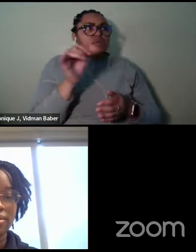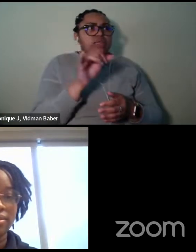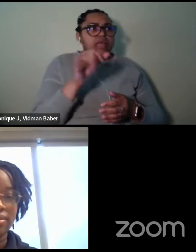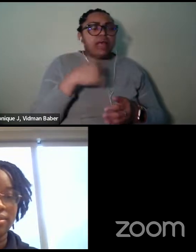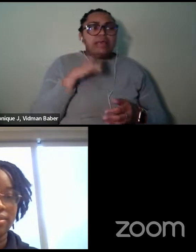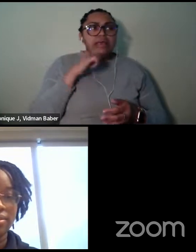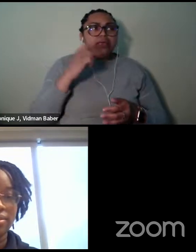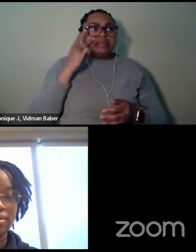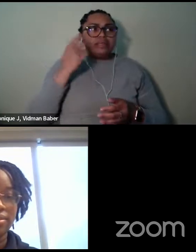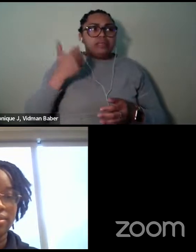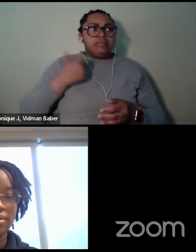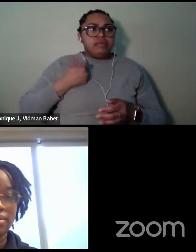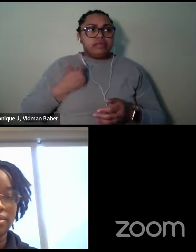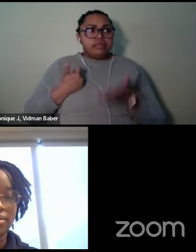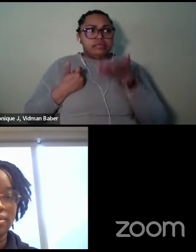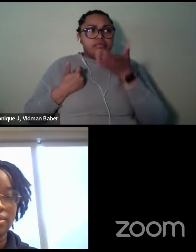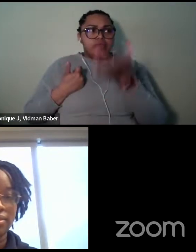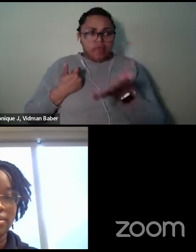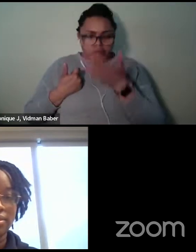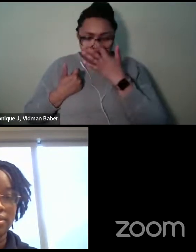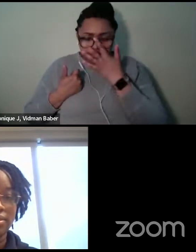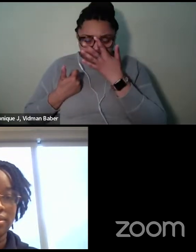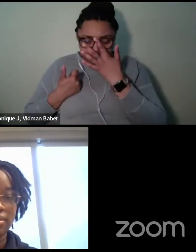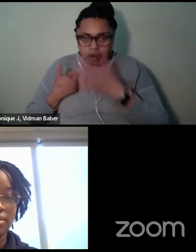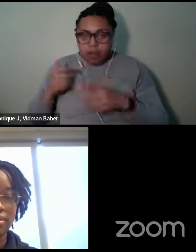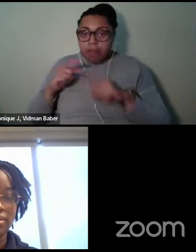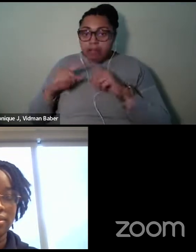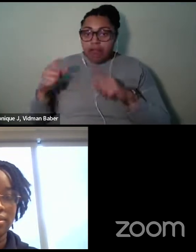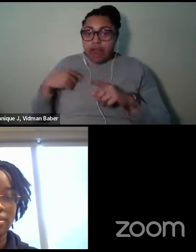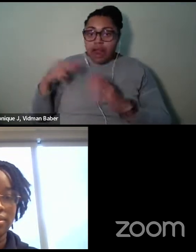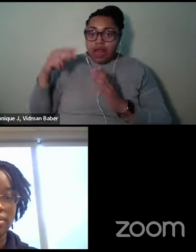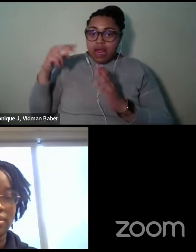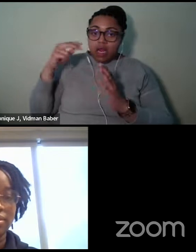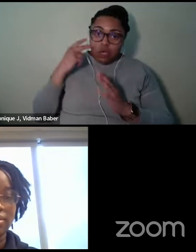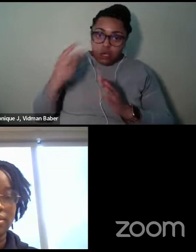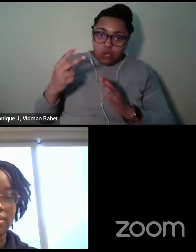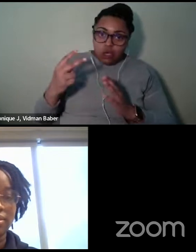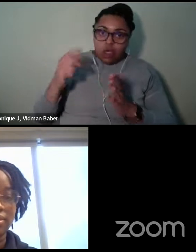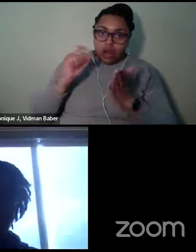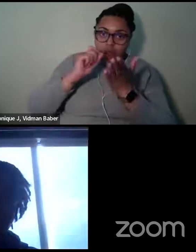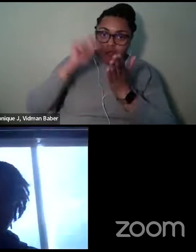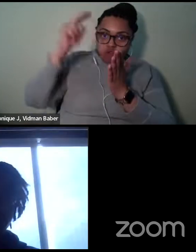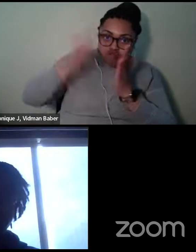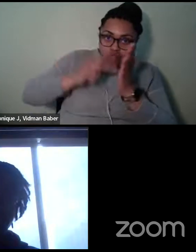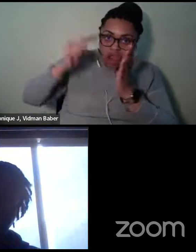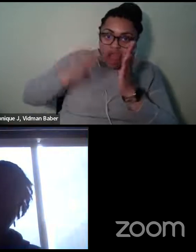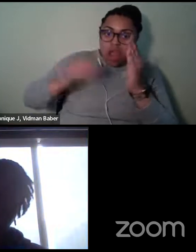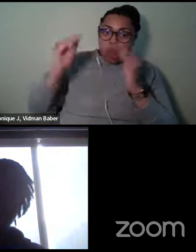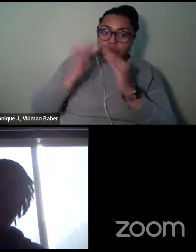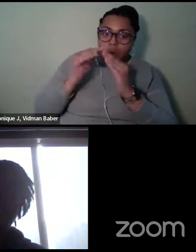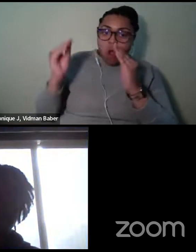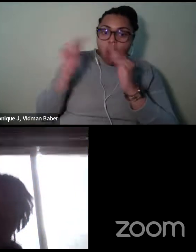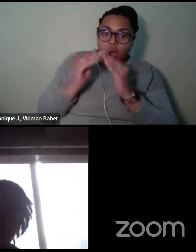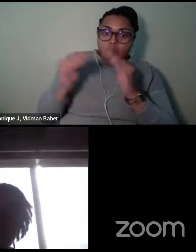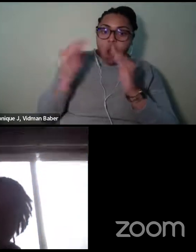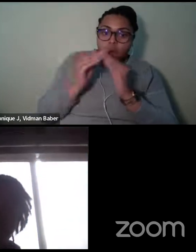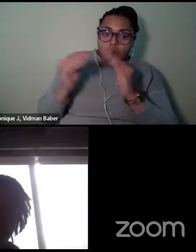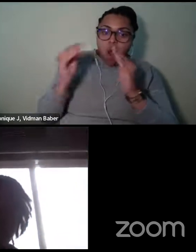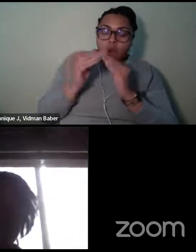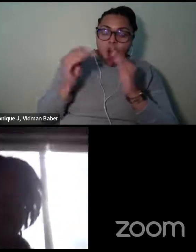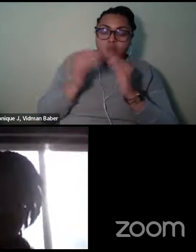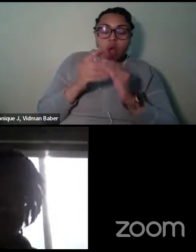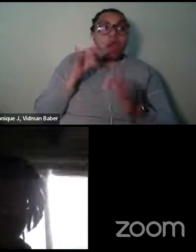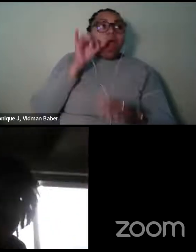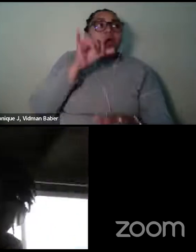there. So, but as I looked and read more widely, I was like, oh, okay, this is, this is, I like to write like